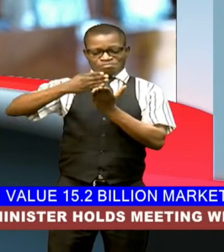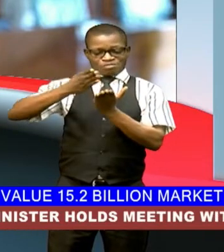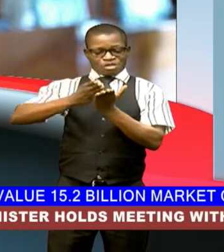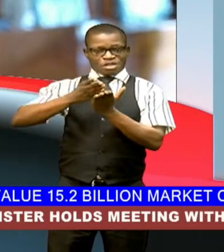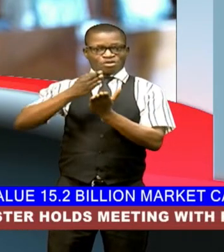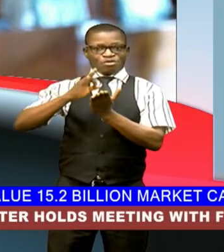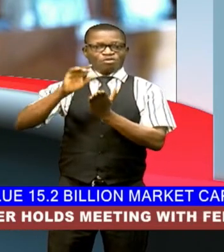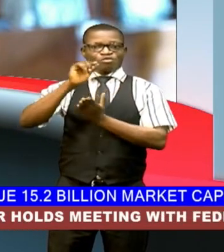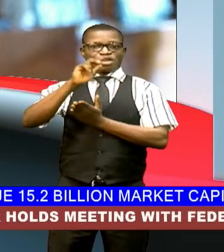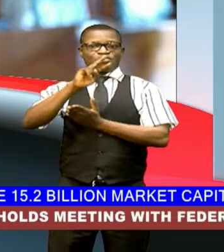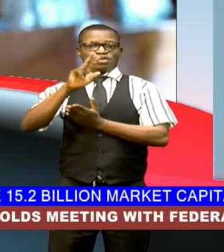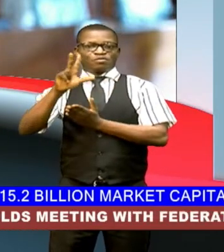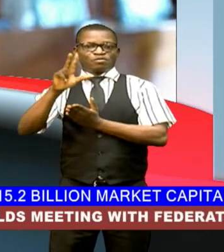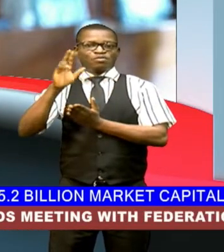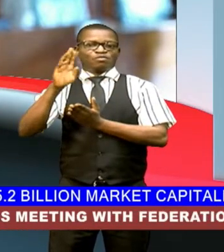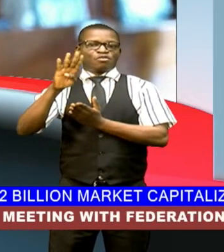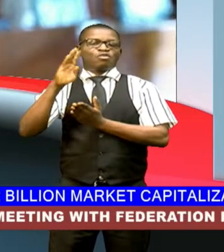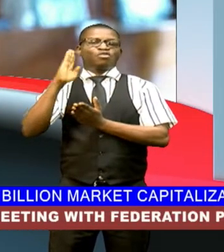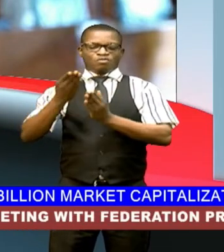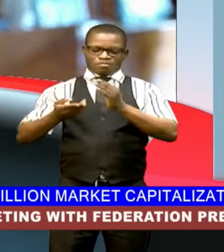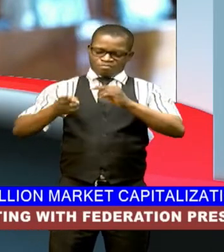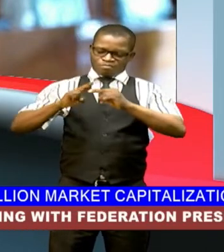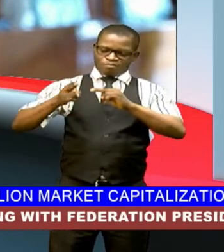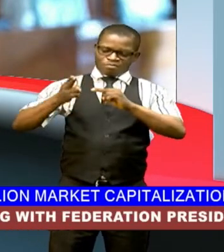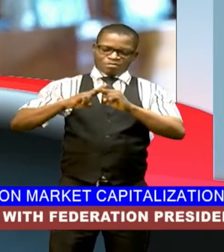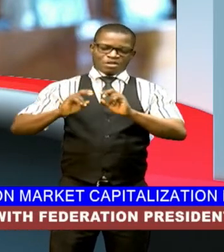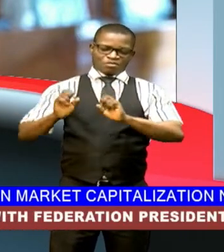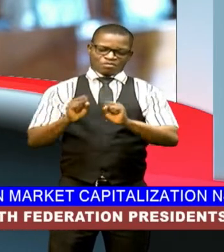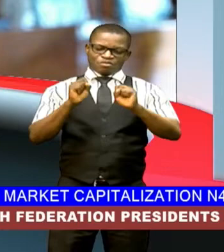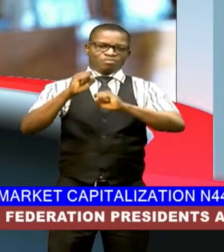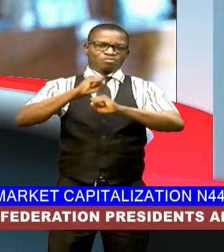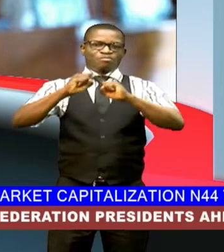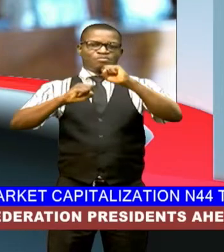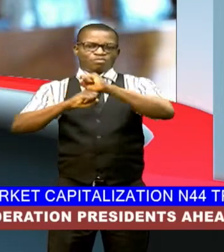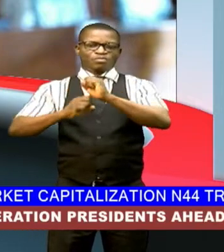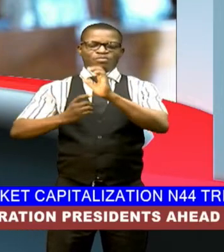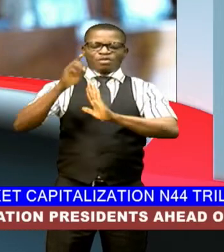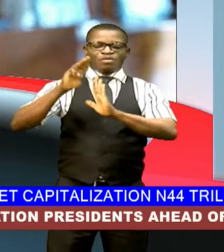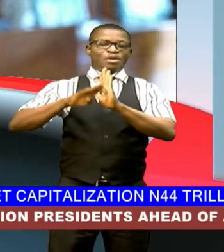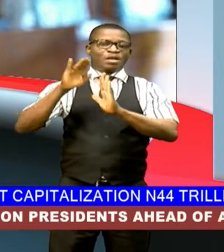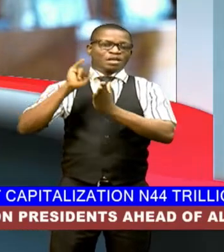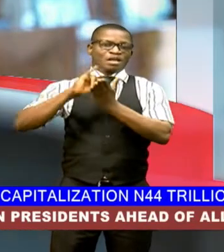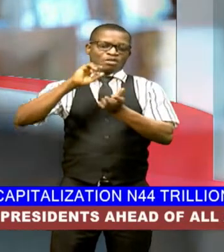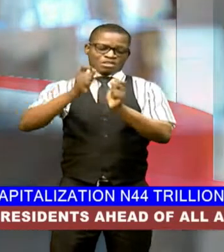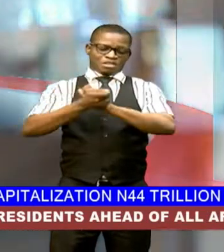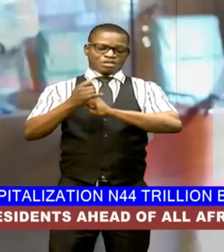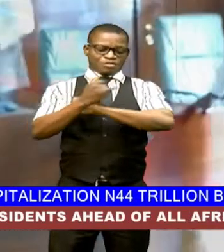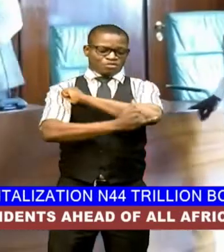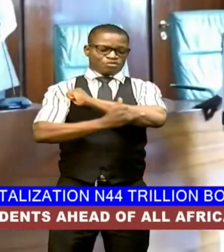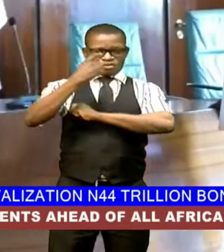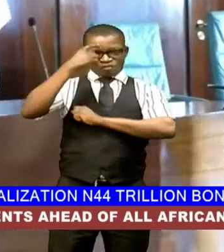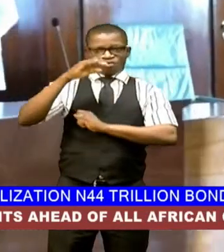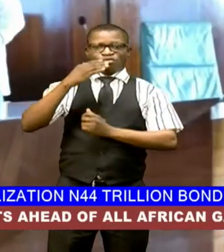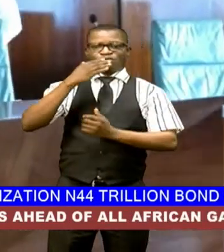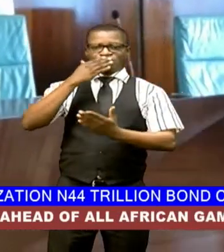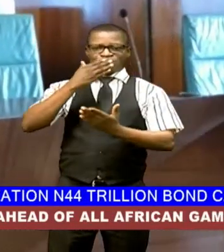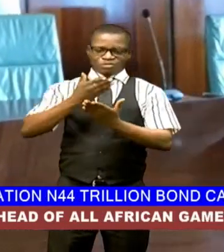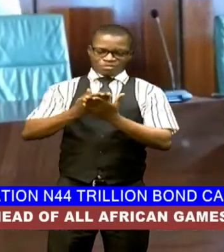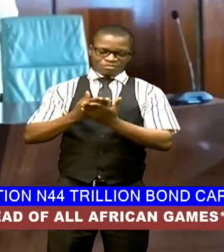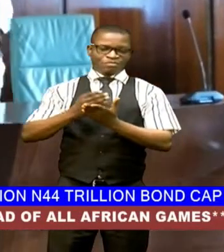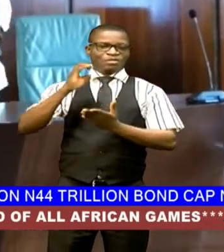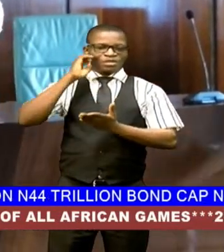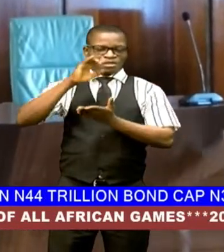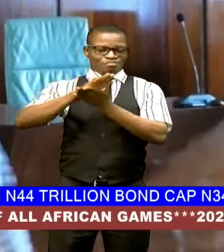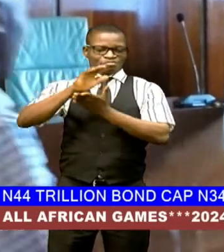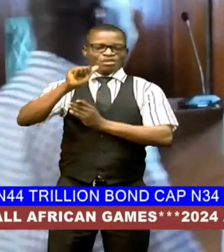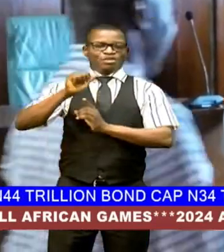fast track sector developments that will change the face of the country for good the governor expressed his hope while talking to